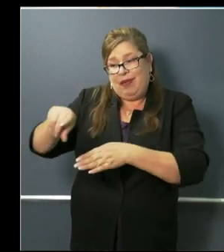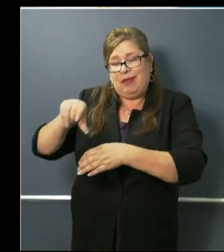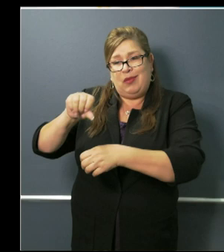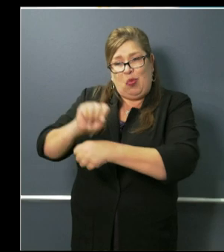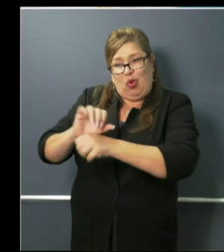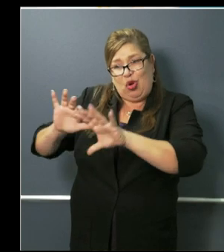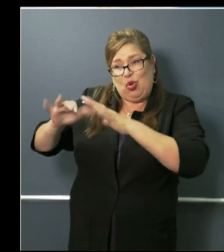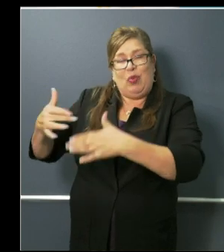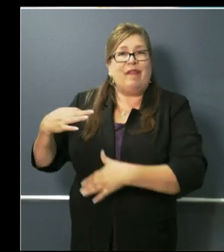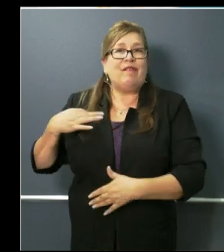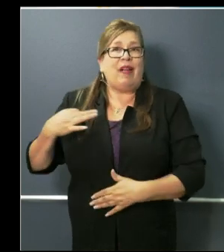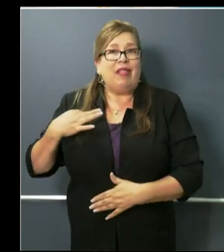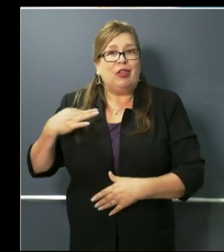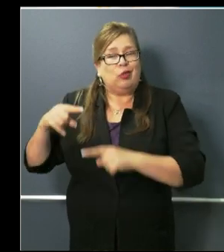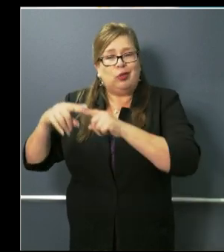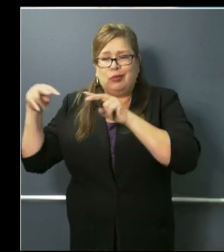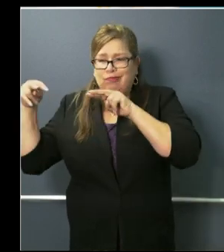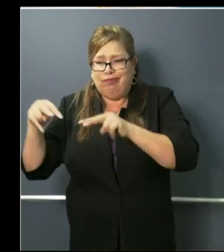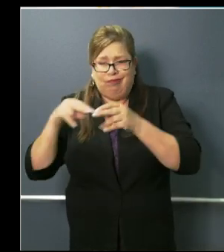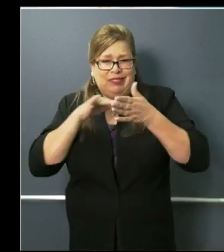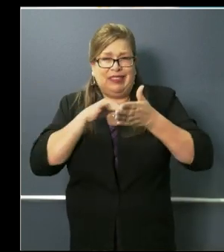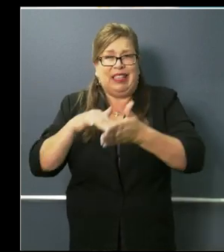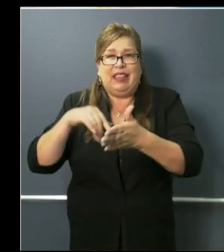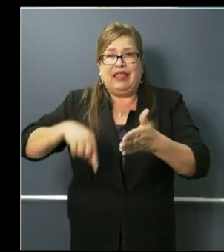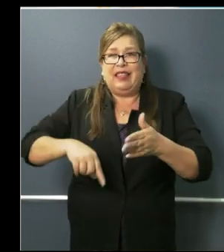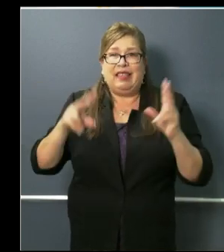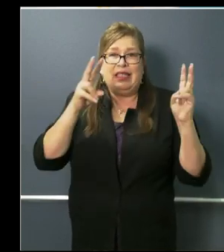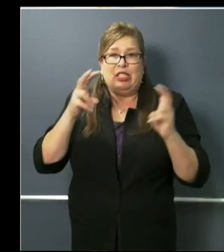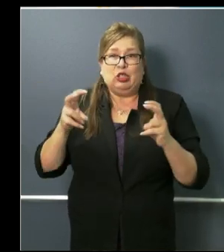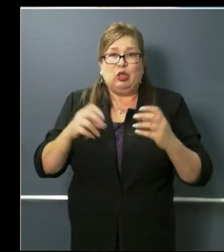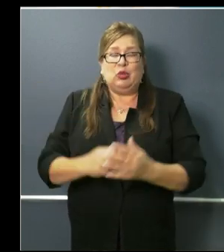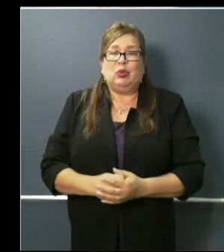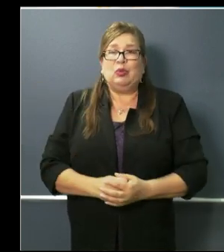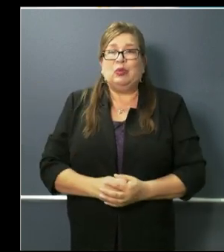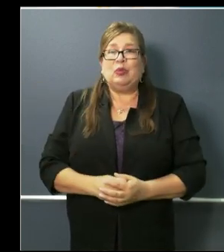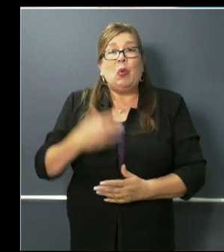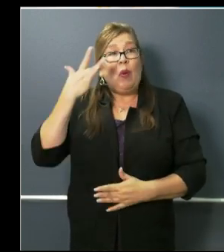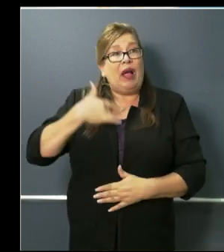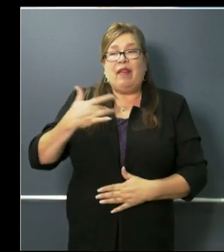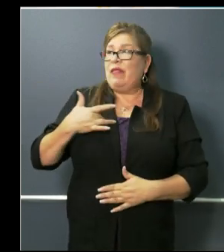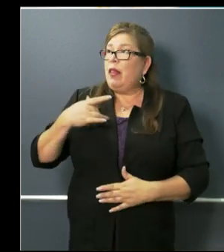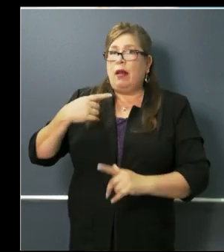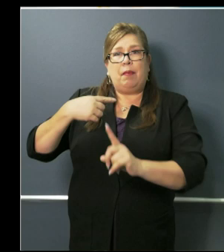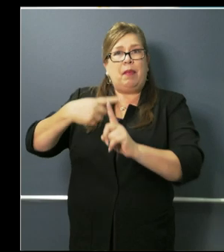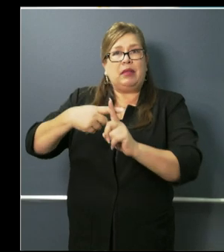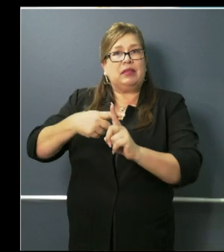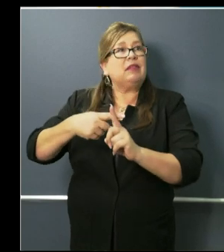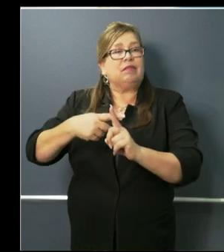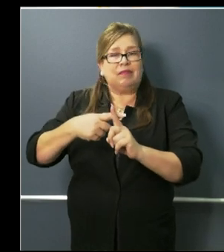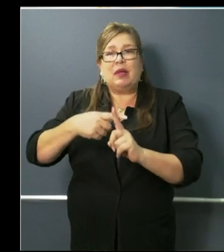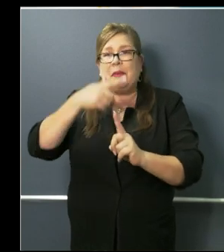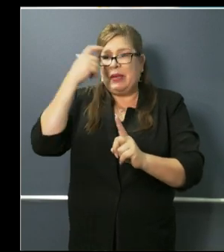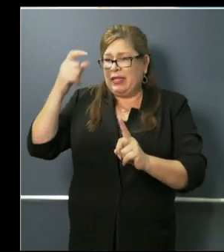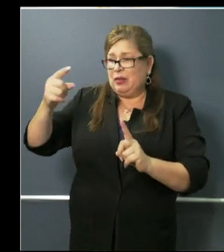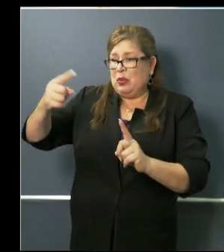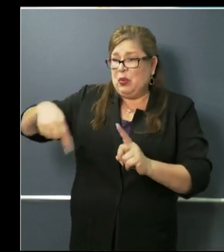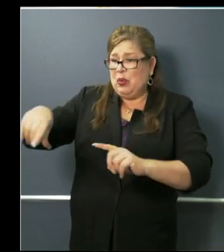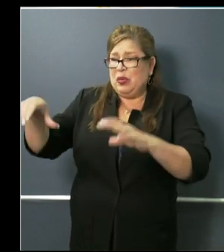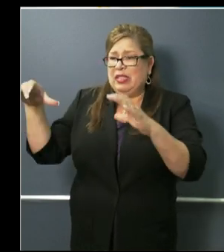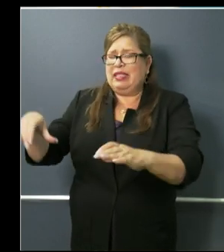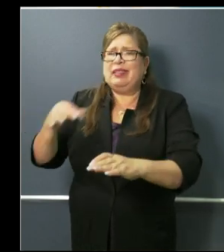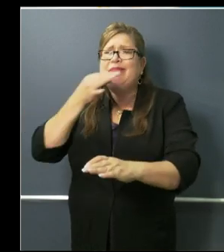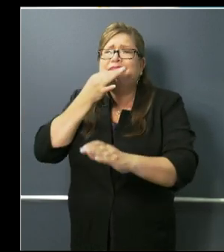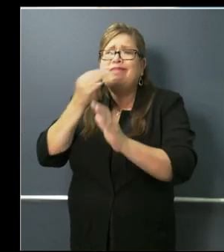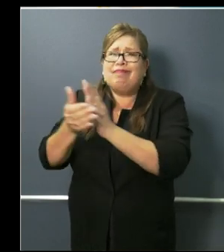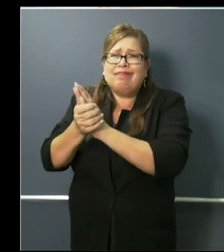with this issue. And the reason I have optimism is not only the capability of the team that's been assembled,